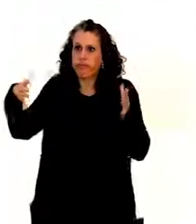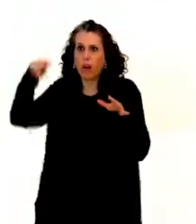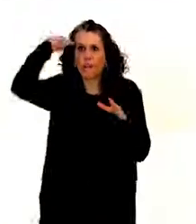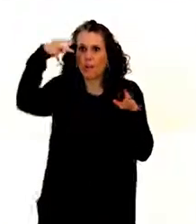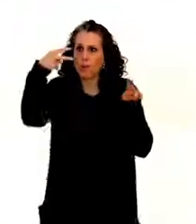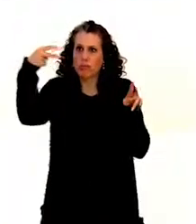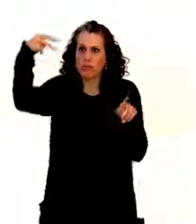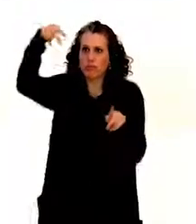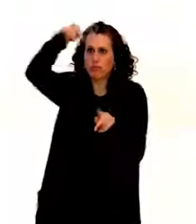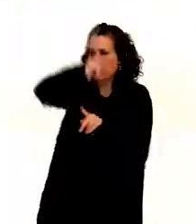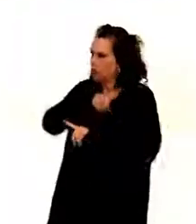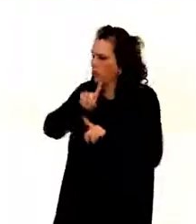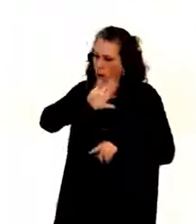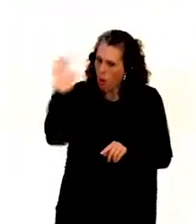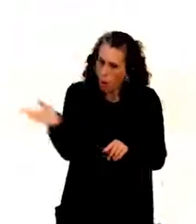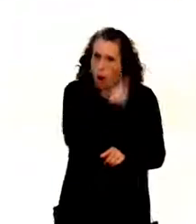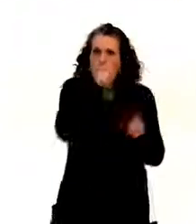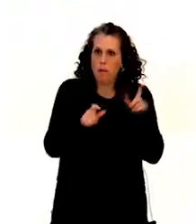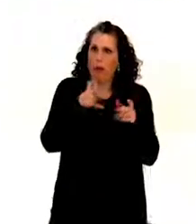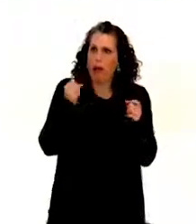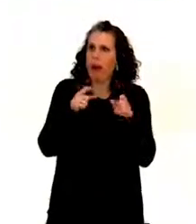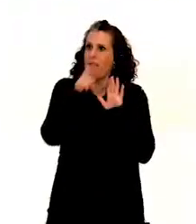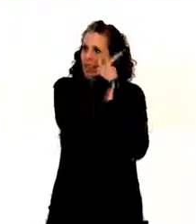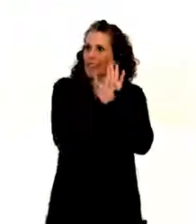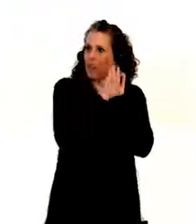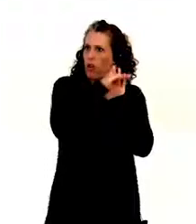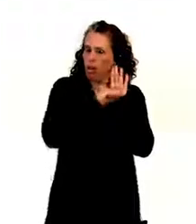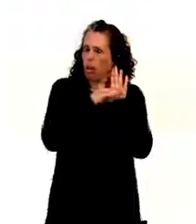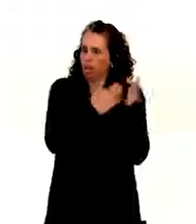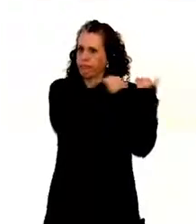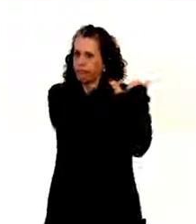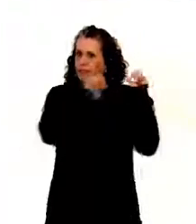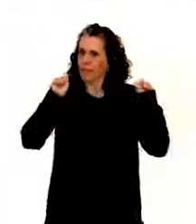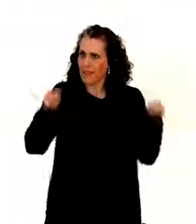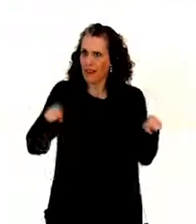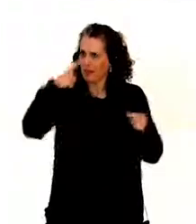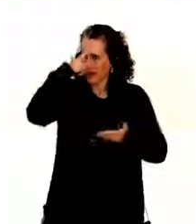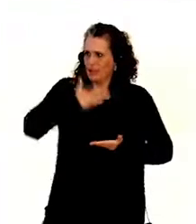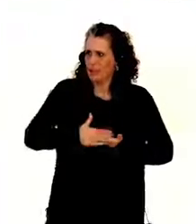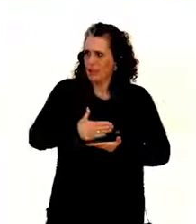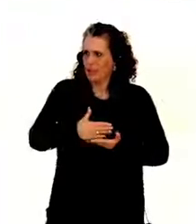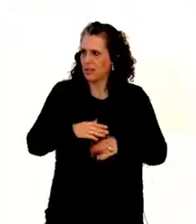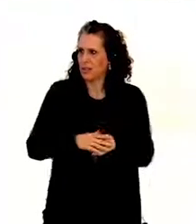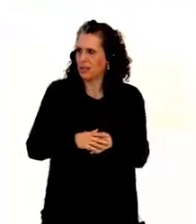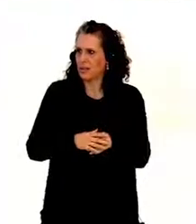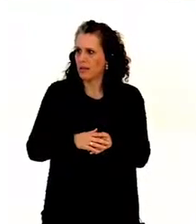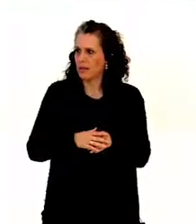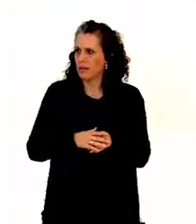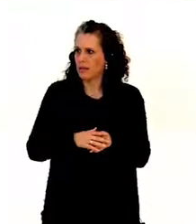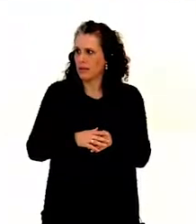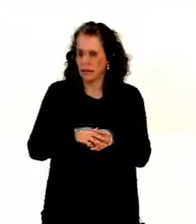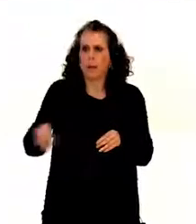should have the full legal capacity. And everybody should, if required, they will be